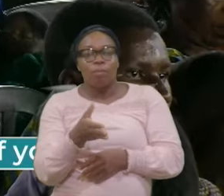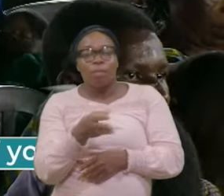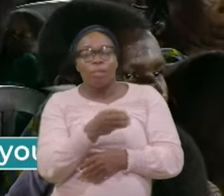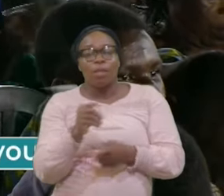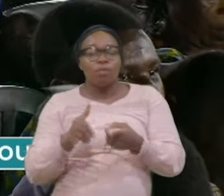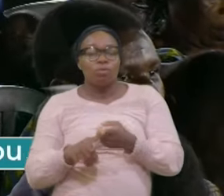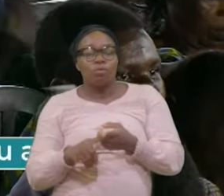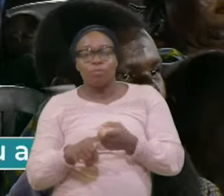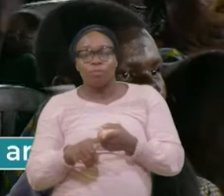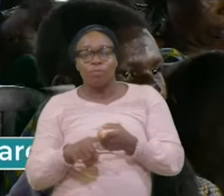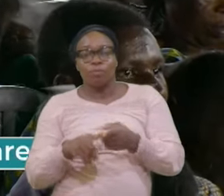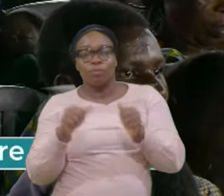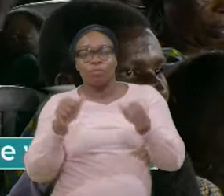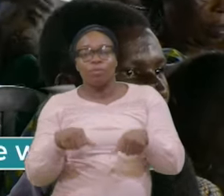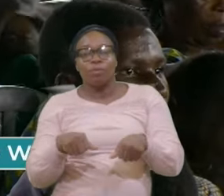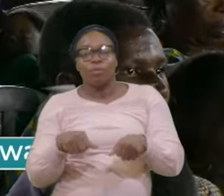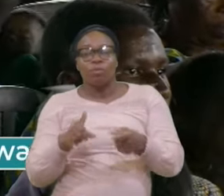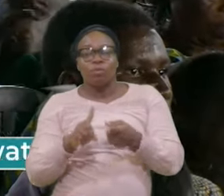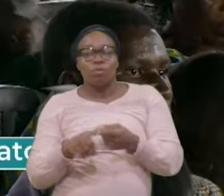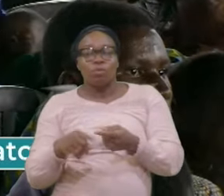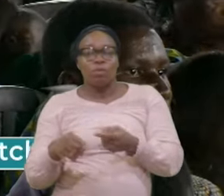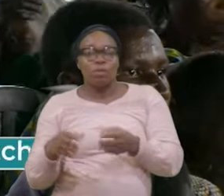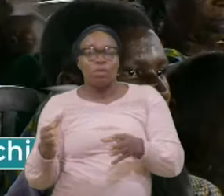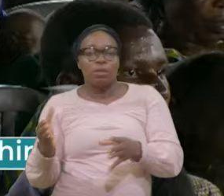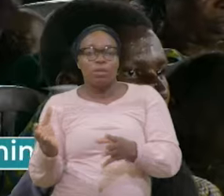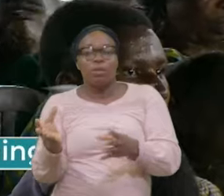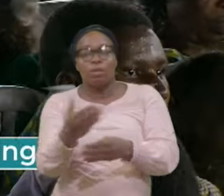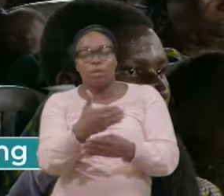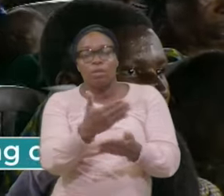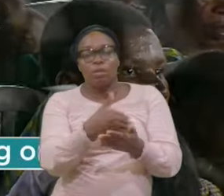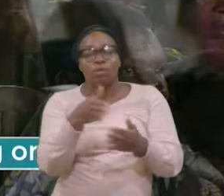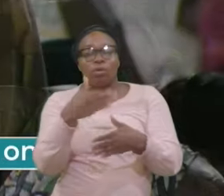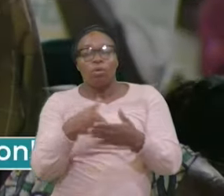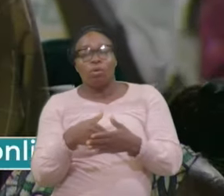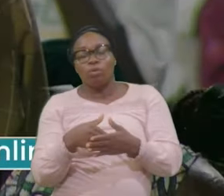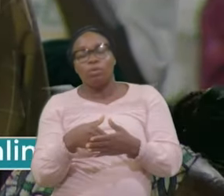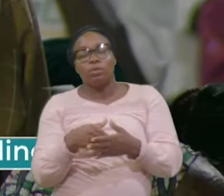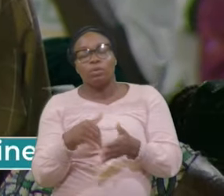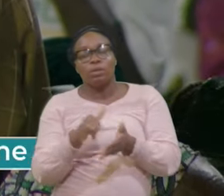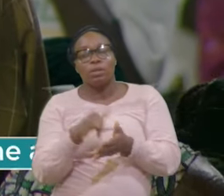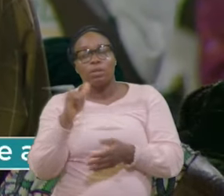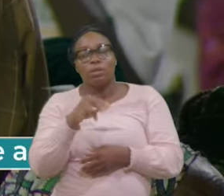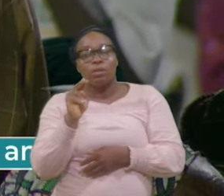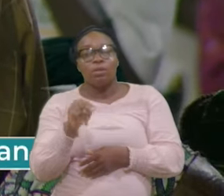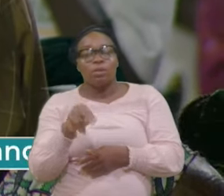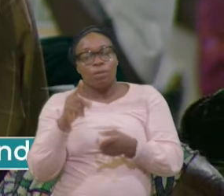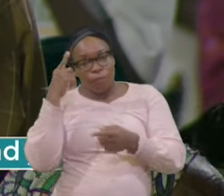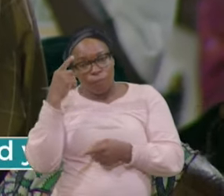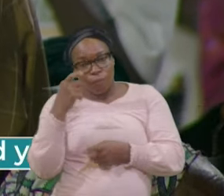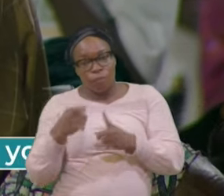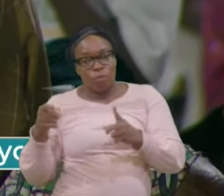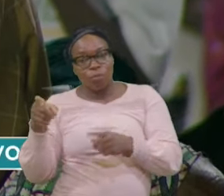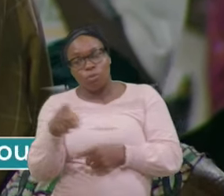Anymore All All That You Need Is To Get The Details From Them And The Lord Will Help